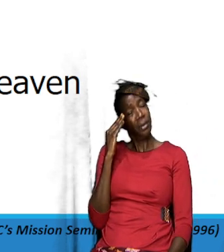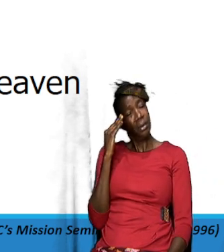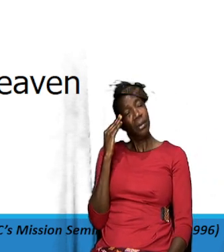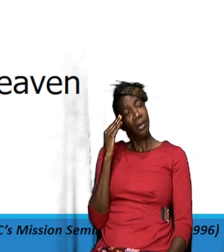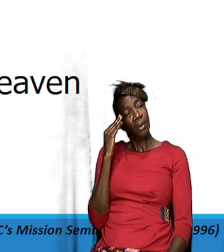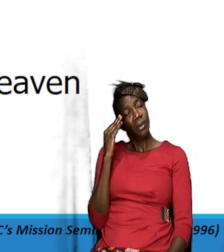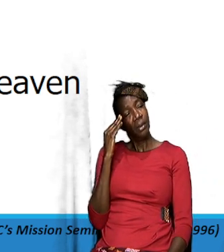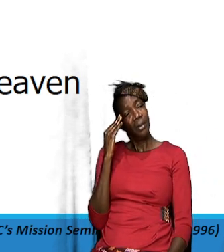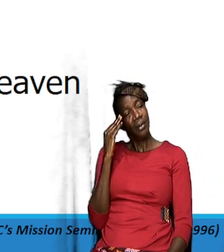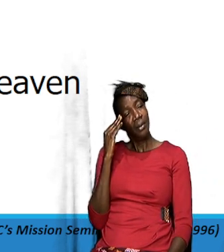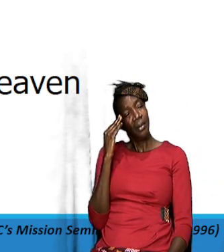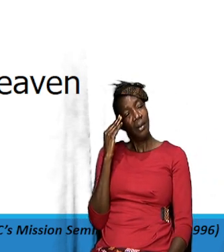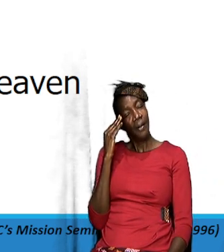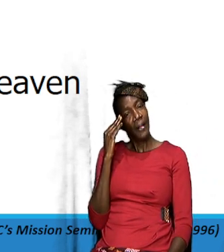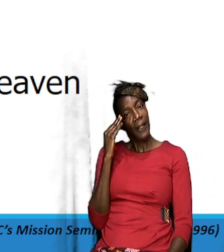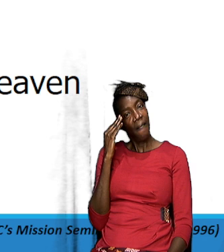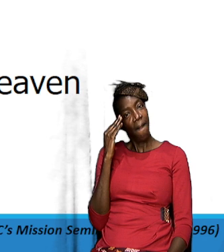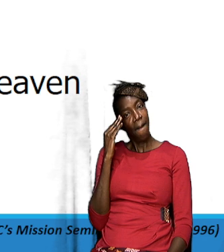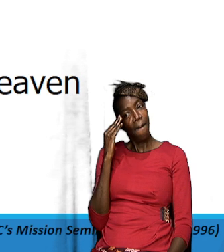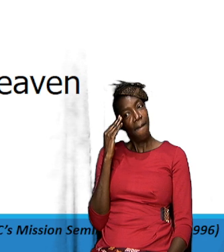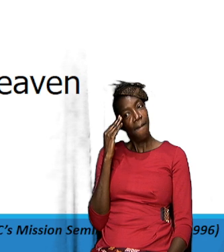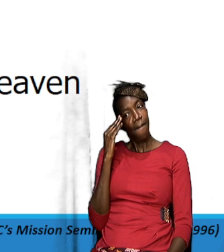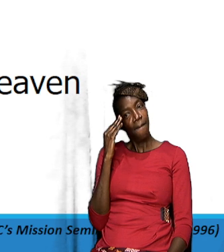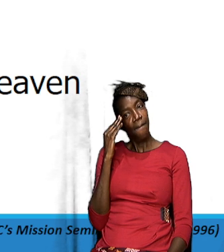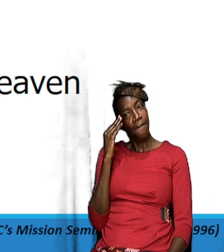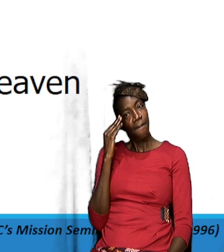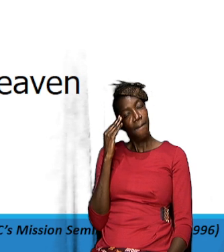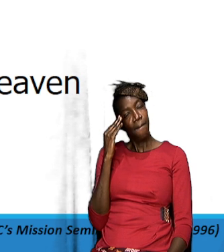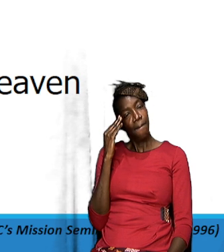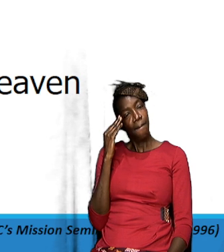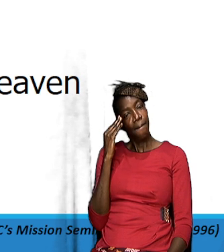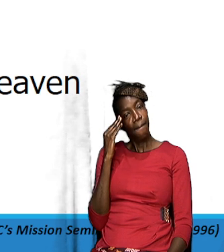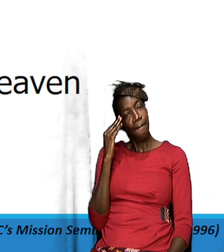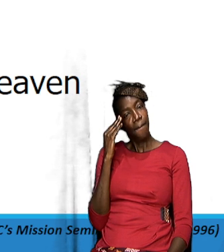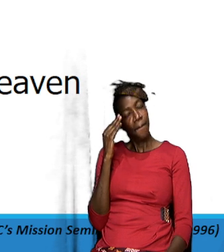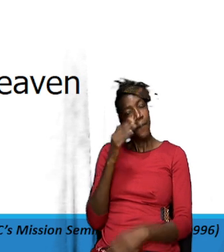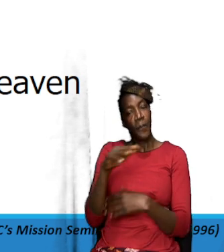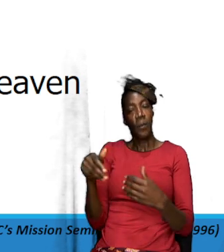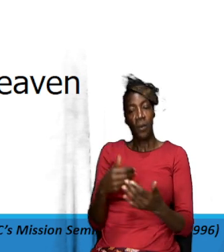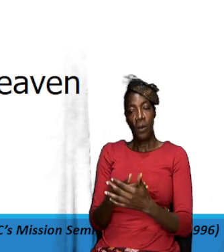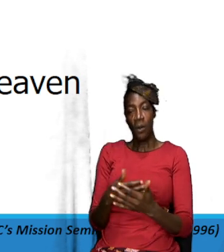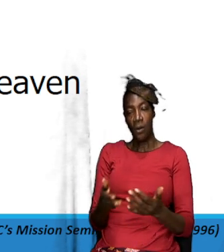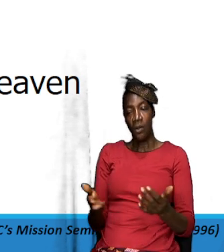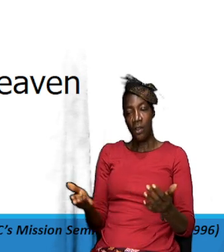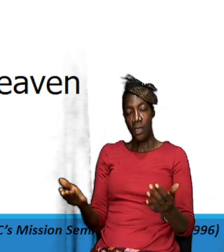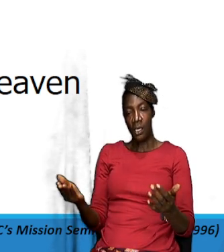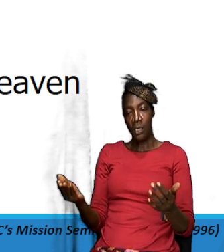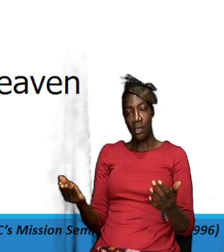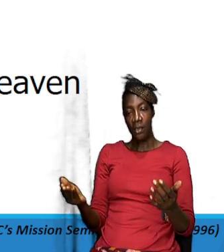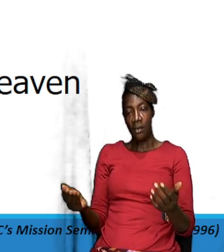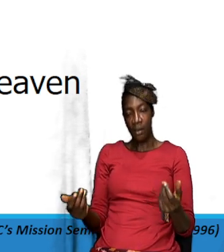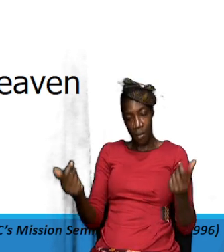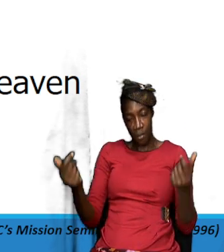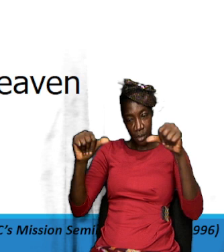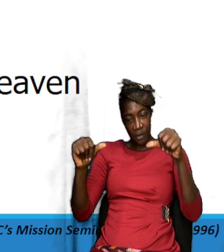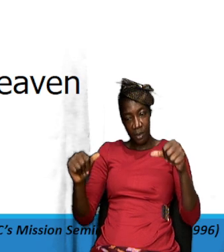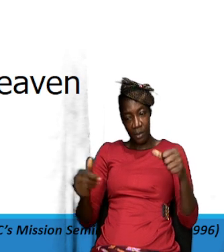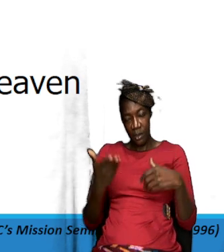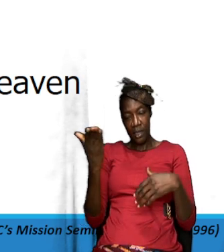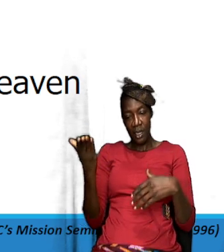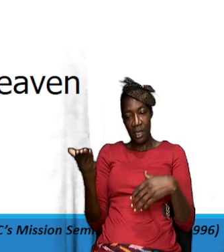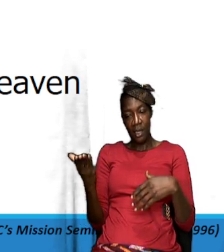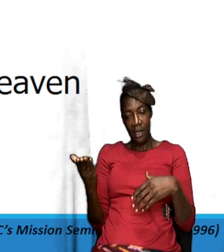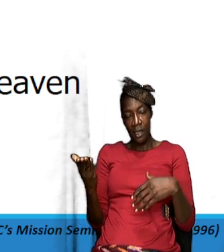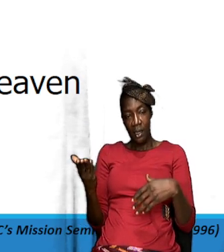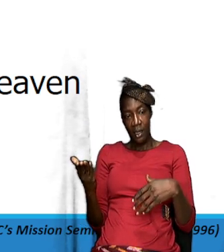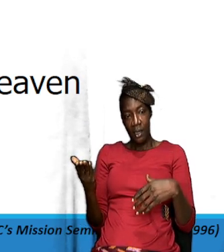the scripture says that he said you know all things are are possible with thee you